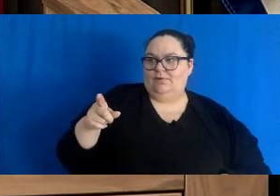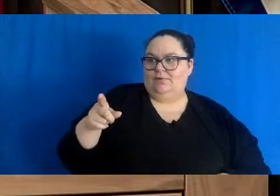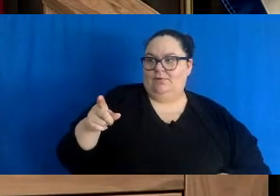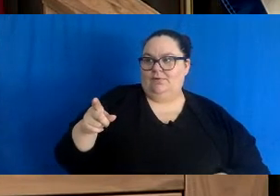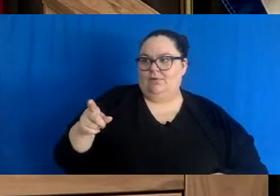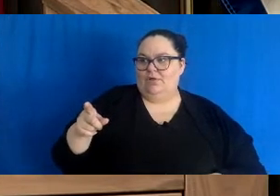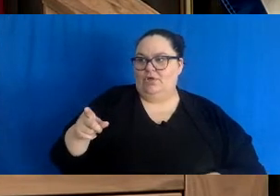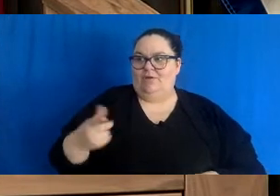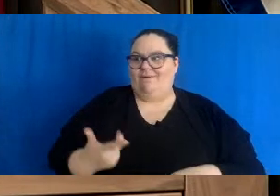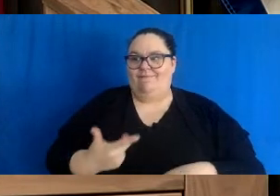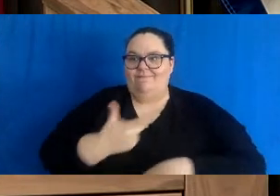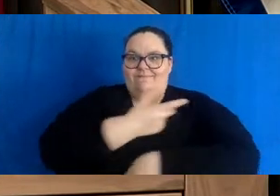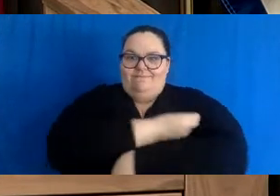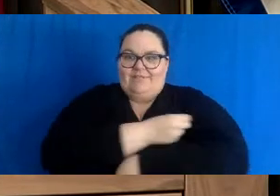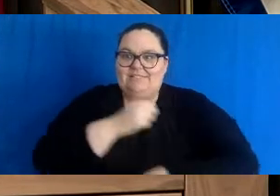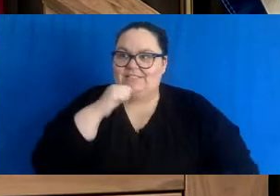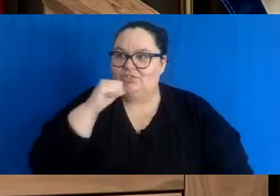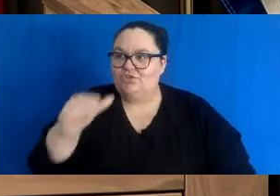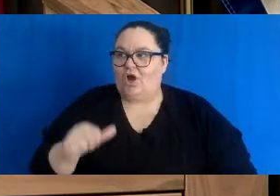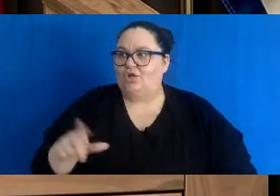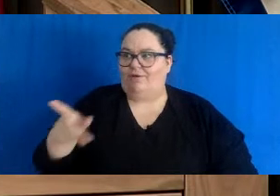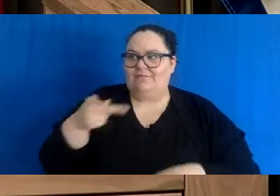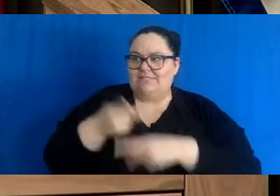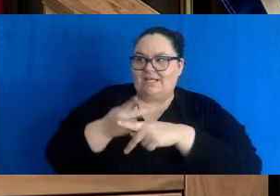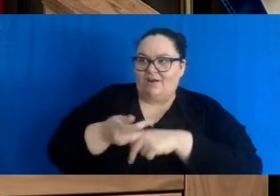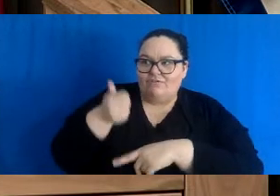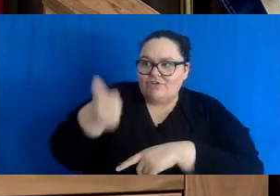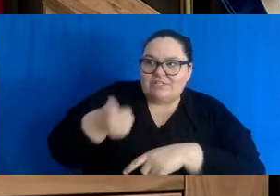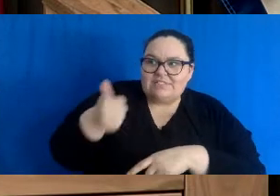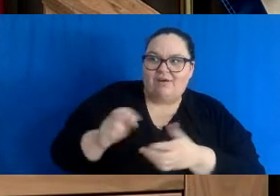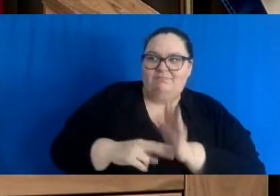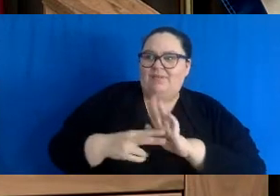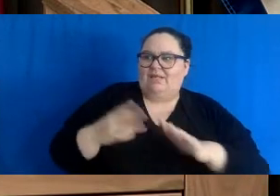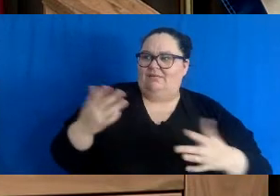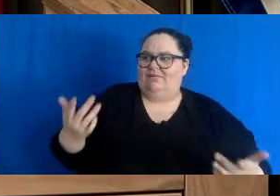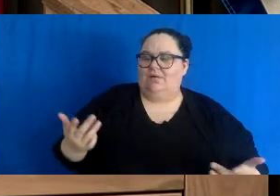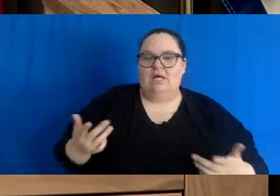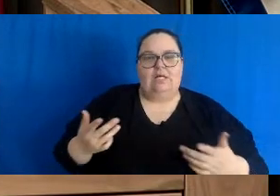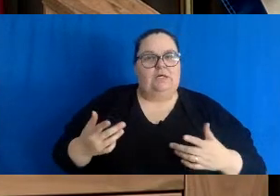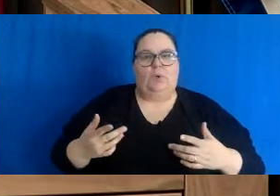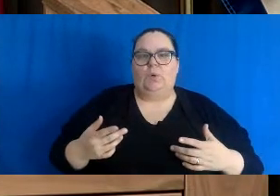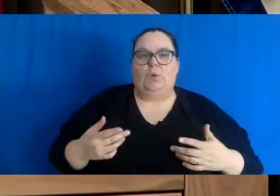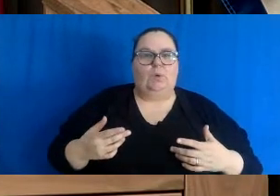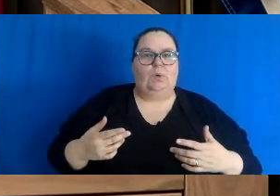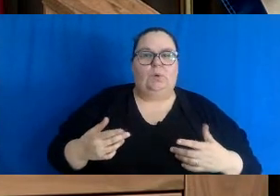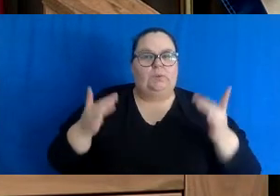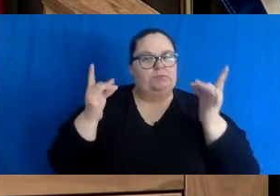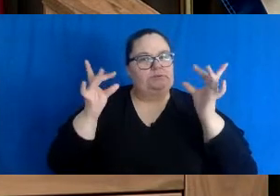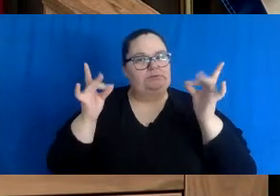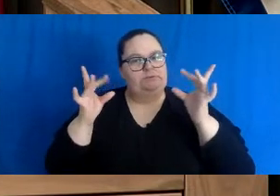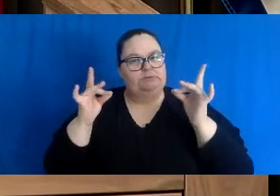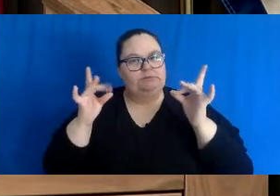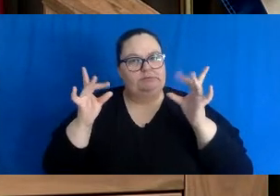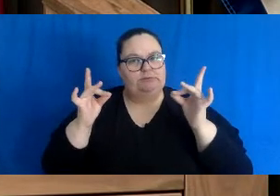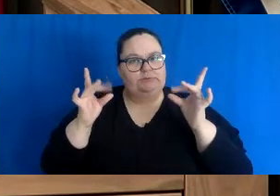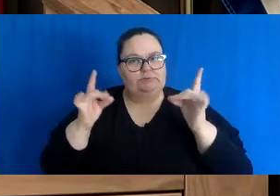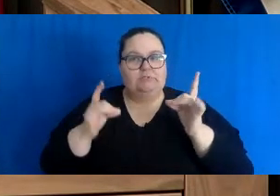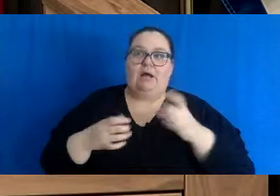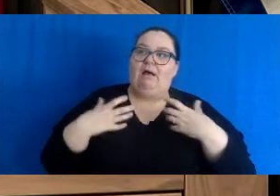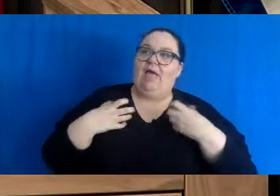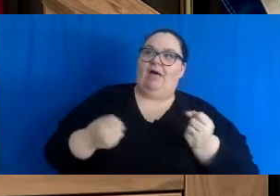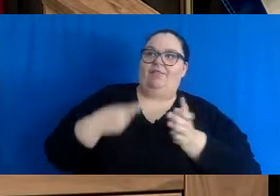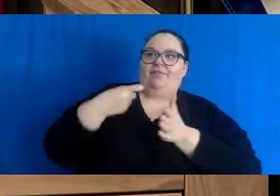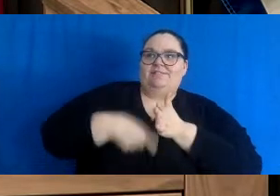factors or looked after themselves the same as others? Where does that all go? So it's not as simple as a health tax might seem.